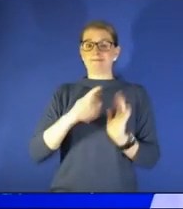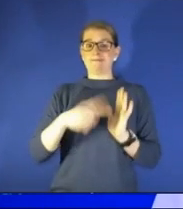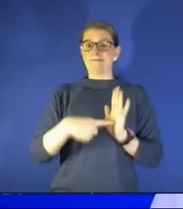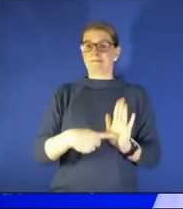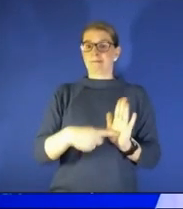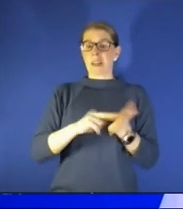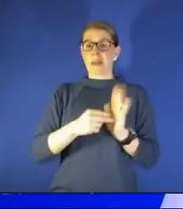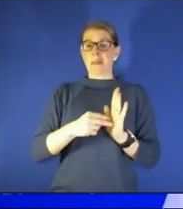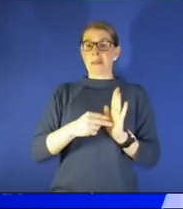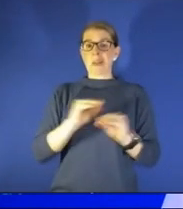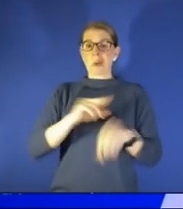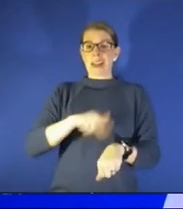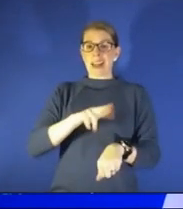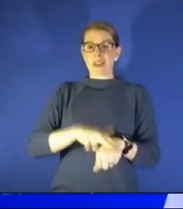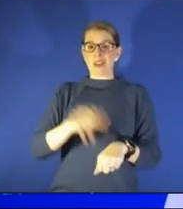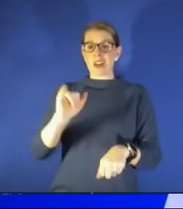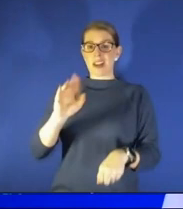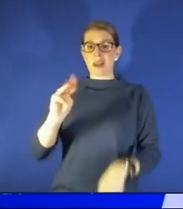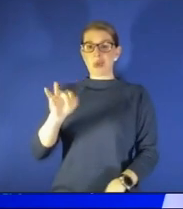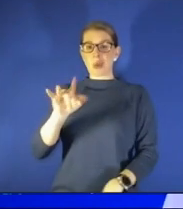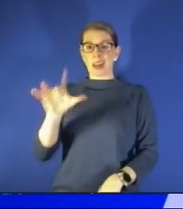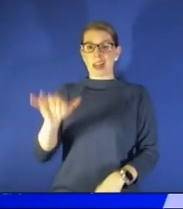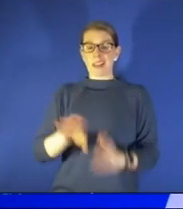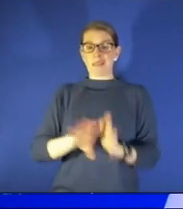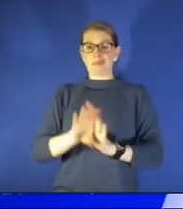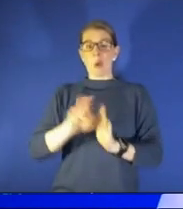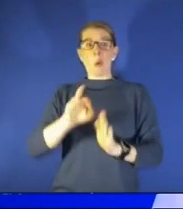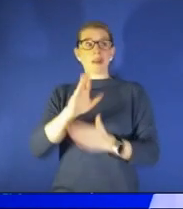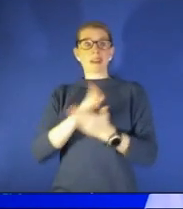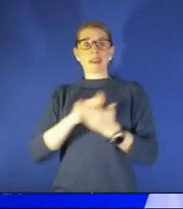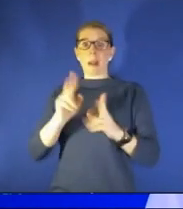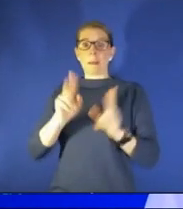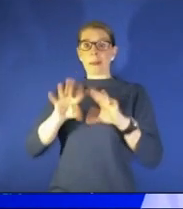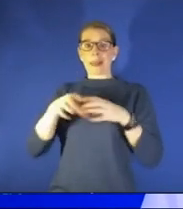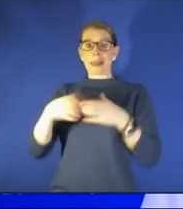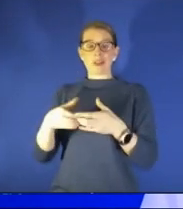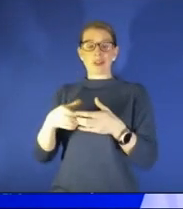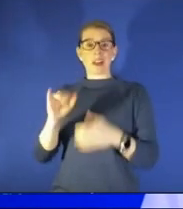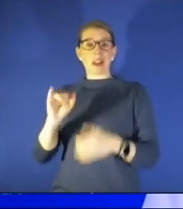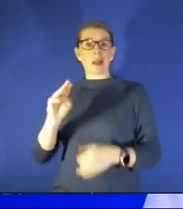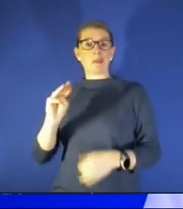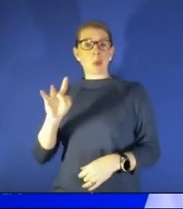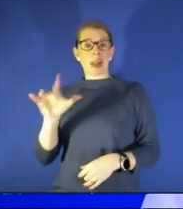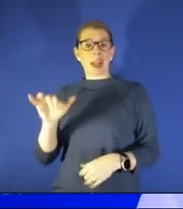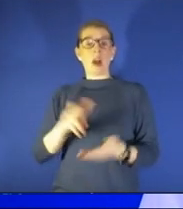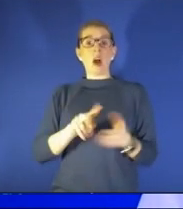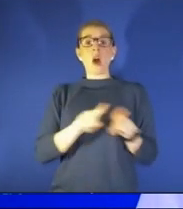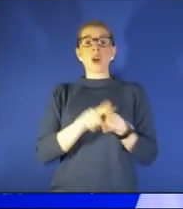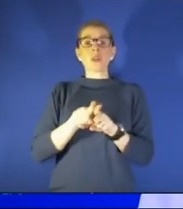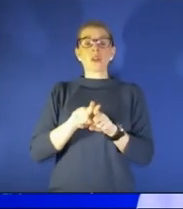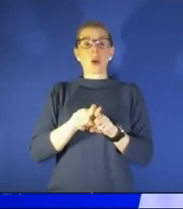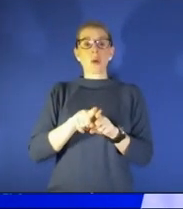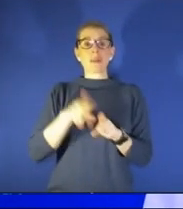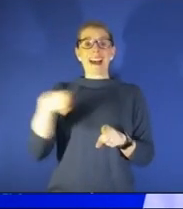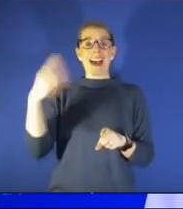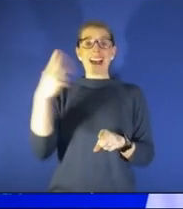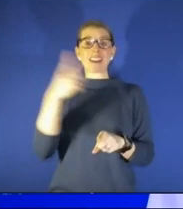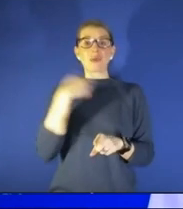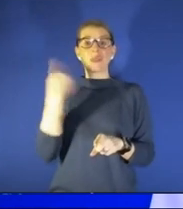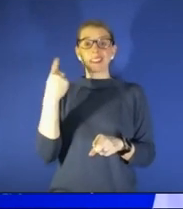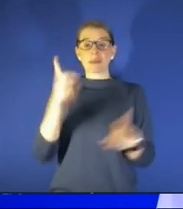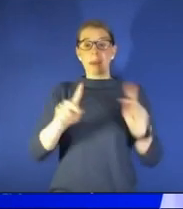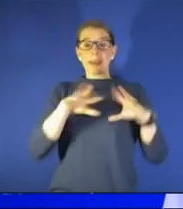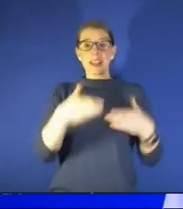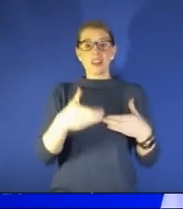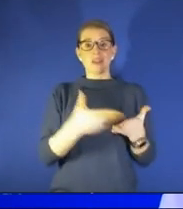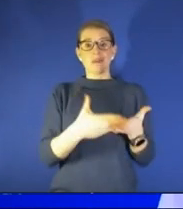gained or some population immunity also lack of vaccinations especially for those high-risk populations like the elderly so i think there are a number of